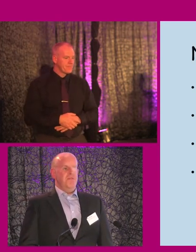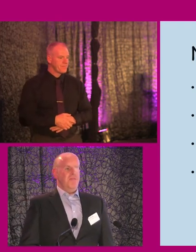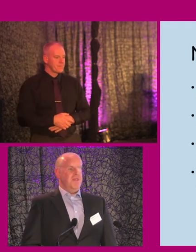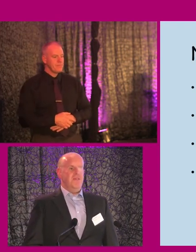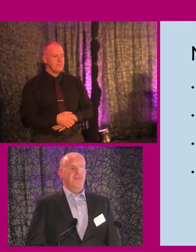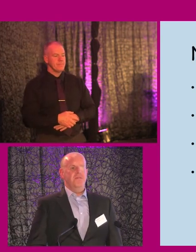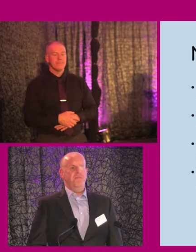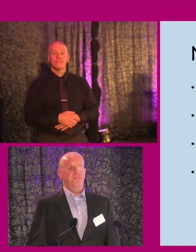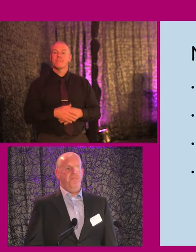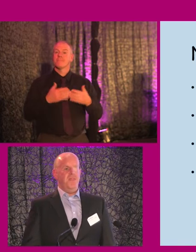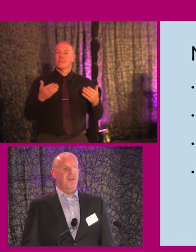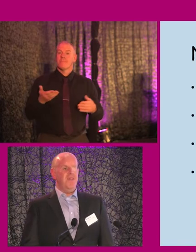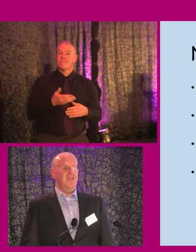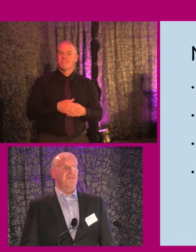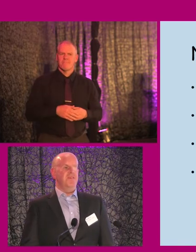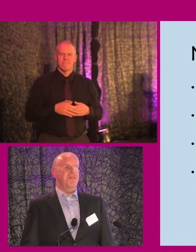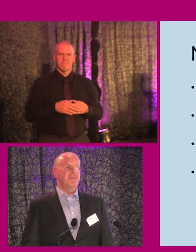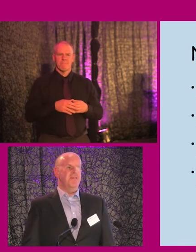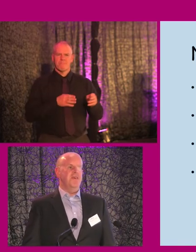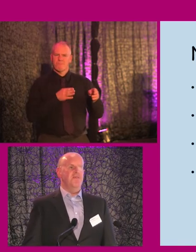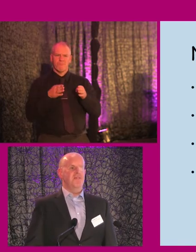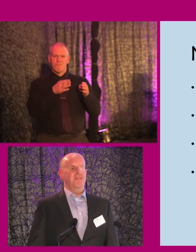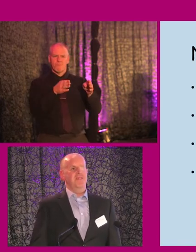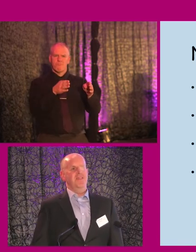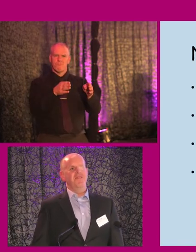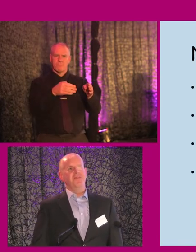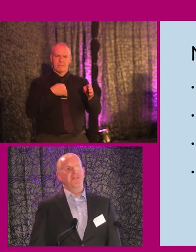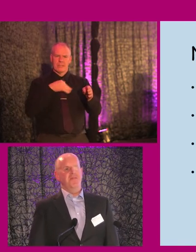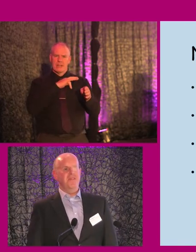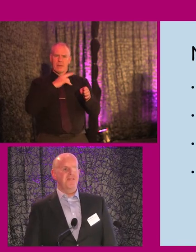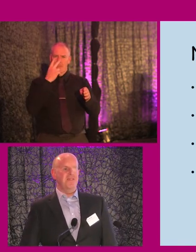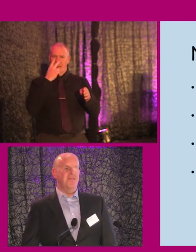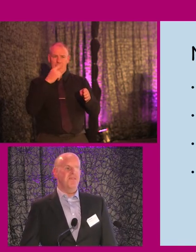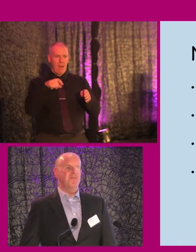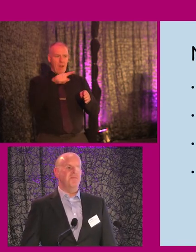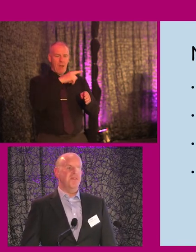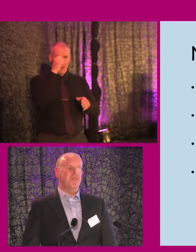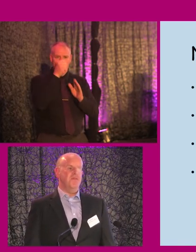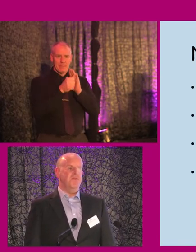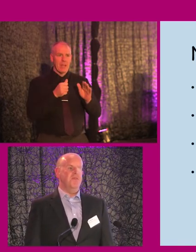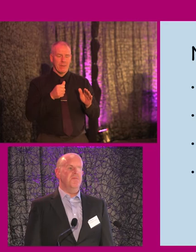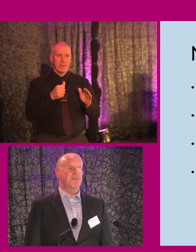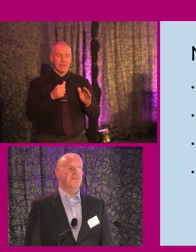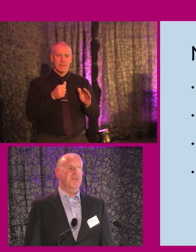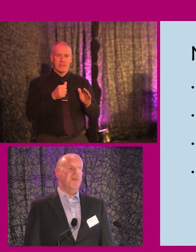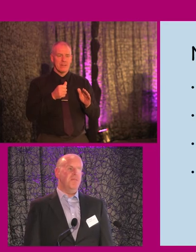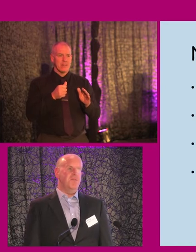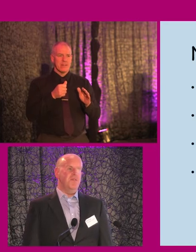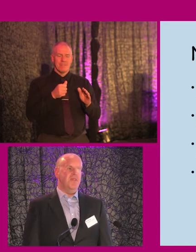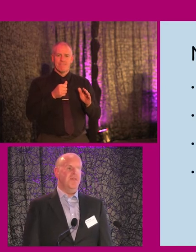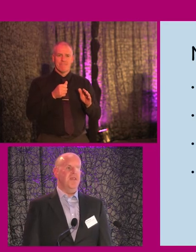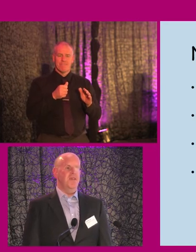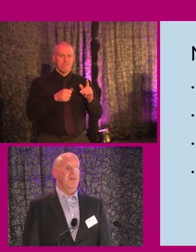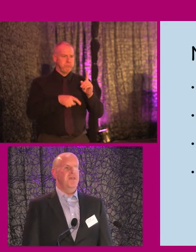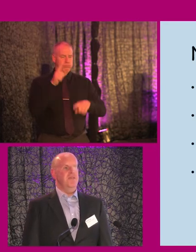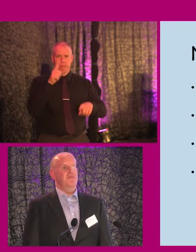So thanks, Terry. So navigating as a blind person. Now, first thing to say is everybody's experience of this is different. Every blind person, every visually impaired person's experience